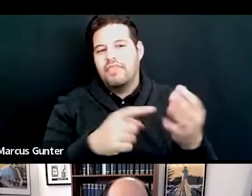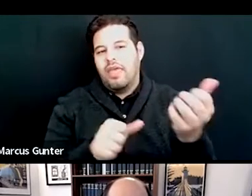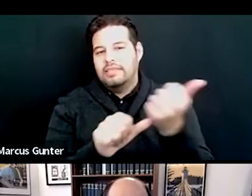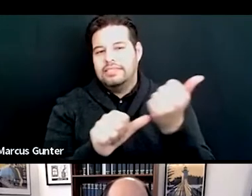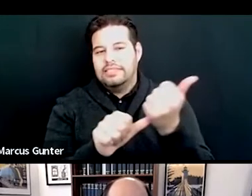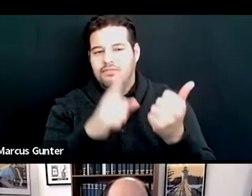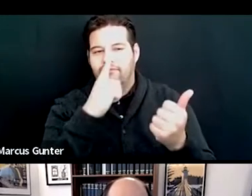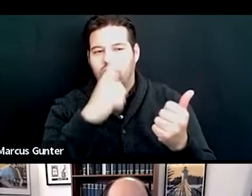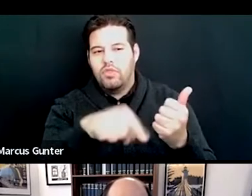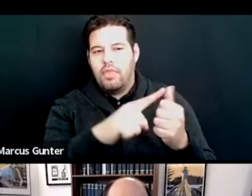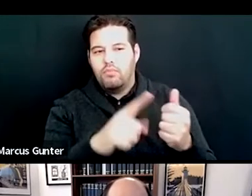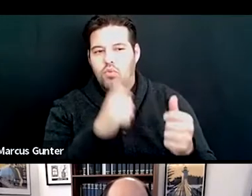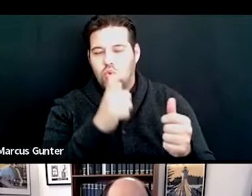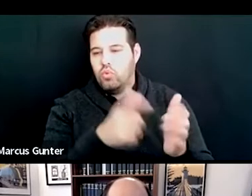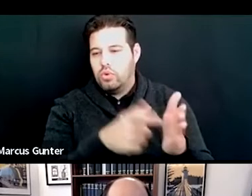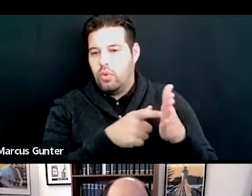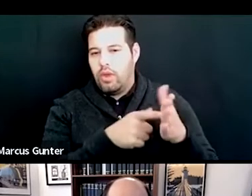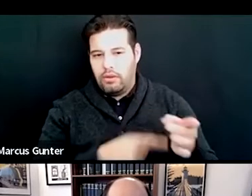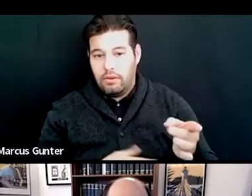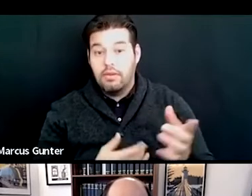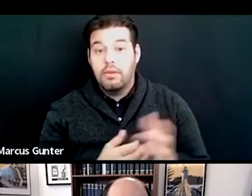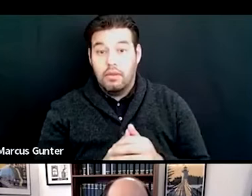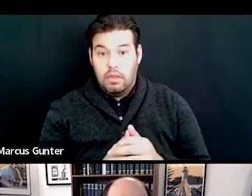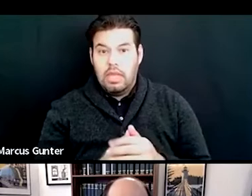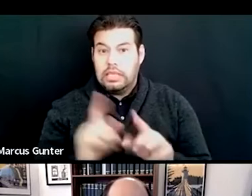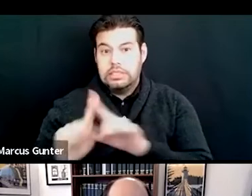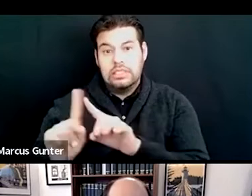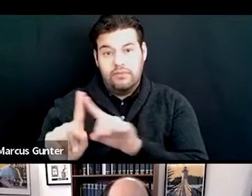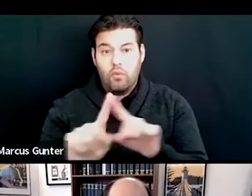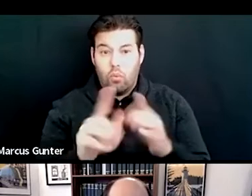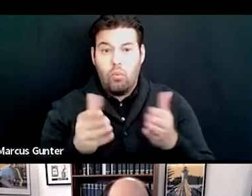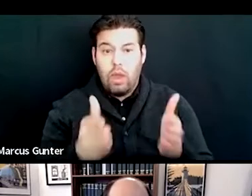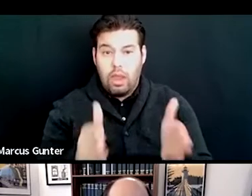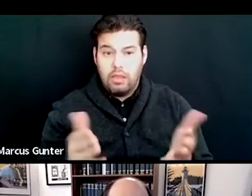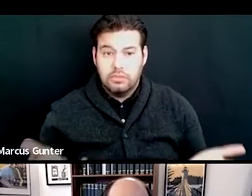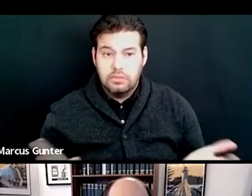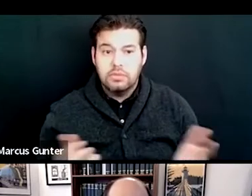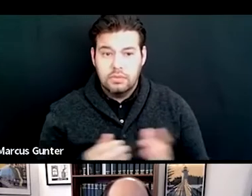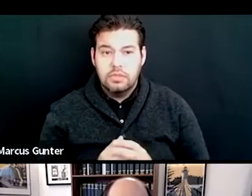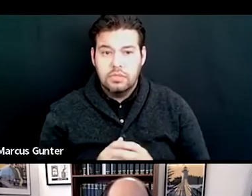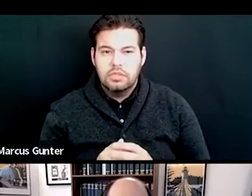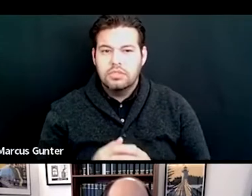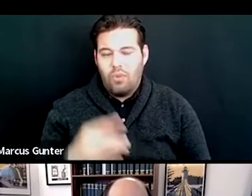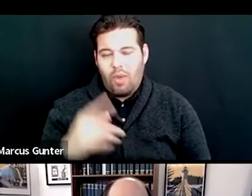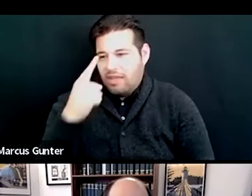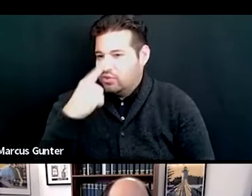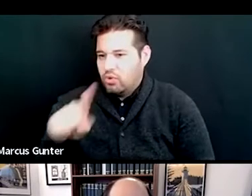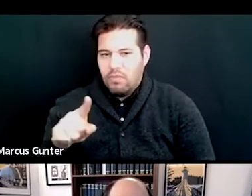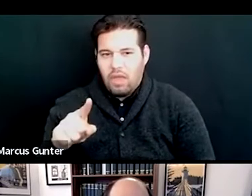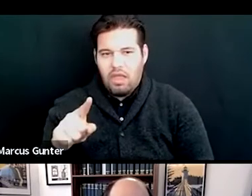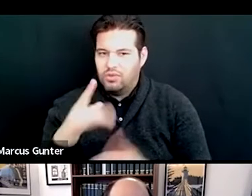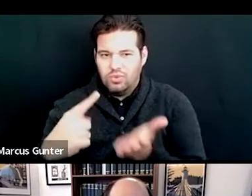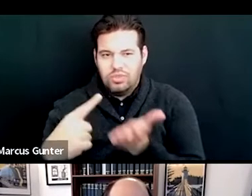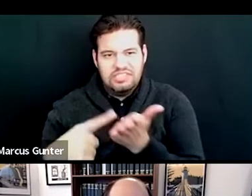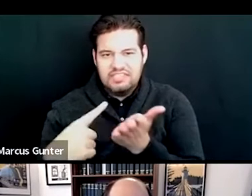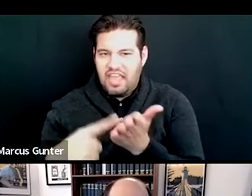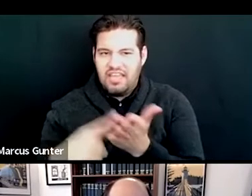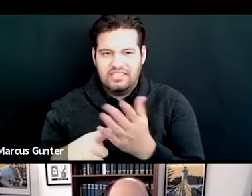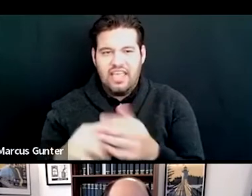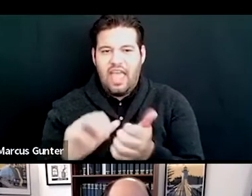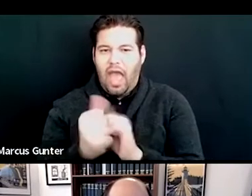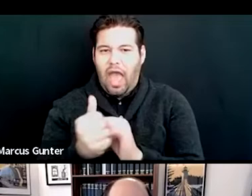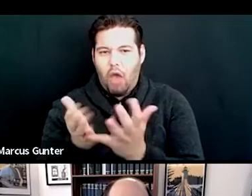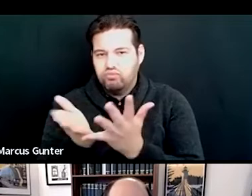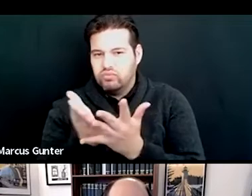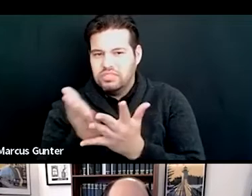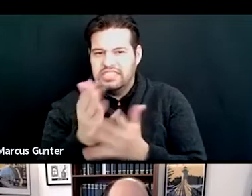those, uh, that require it, uh, in a handful of different ways. Um, and, I'd be happy to discuss that if you want, as far as how many different ways